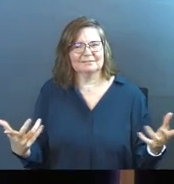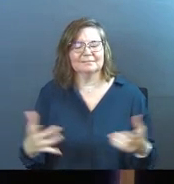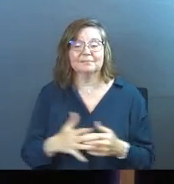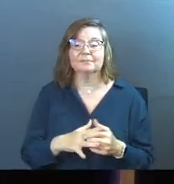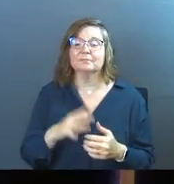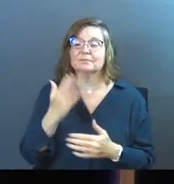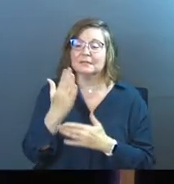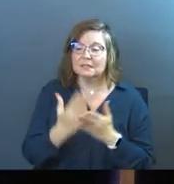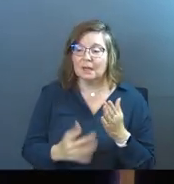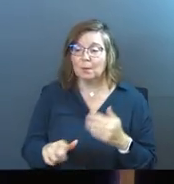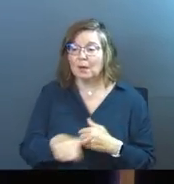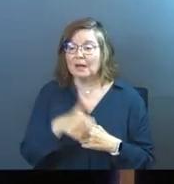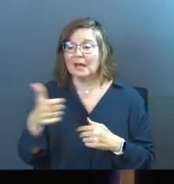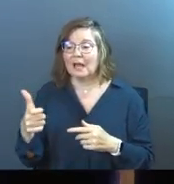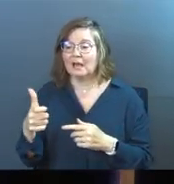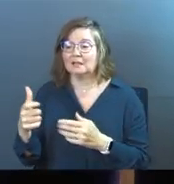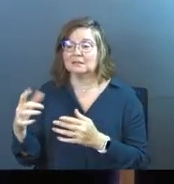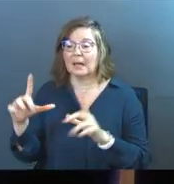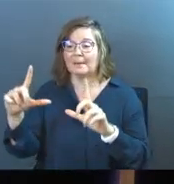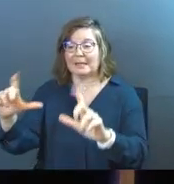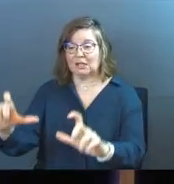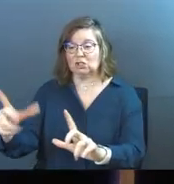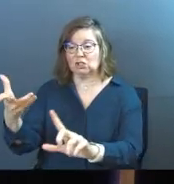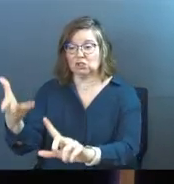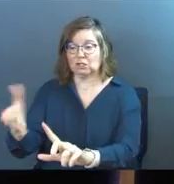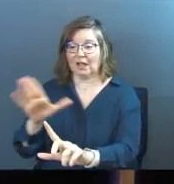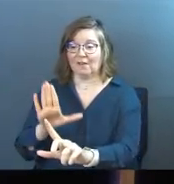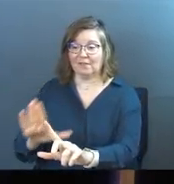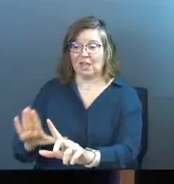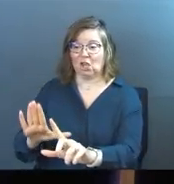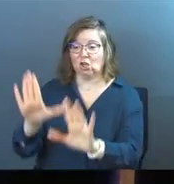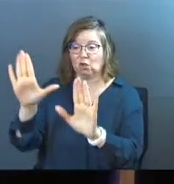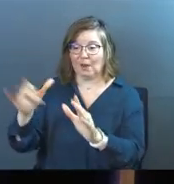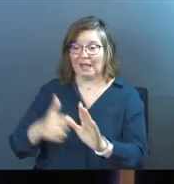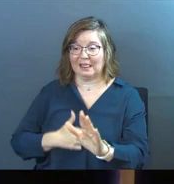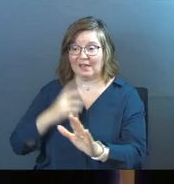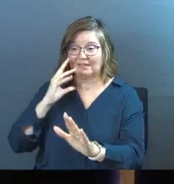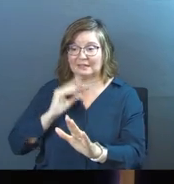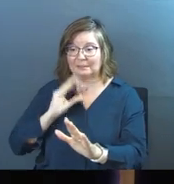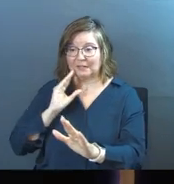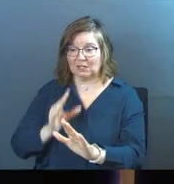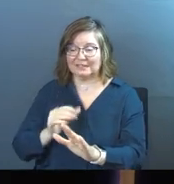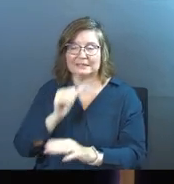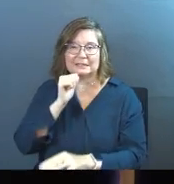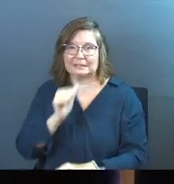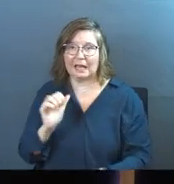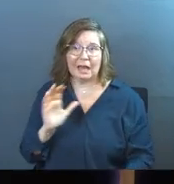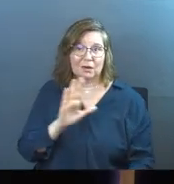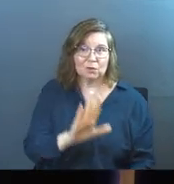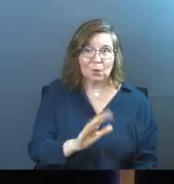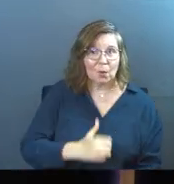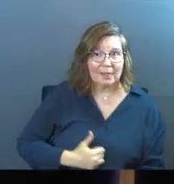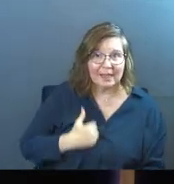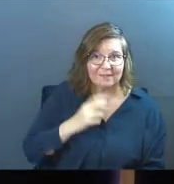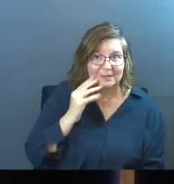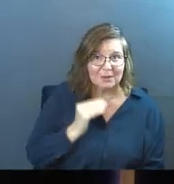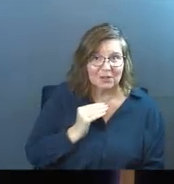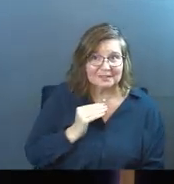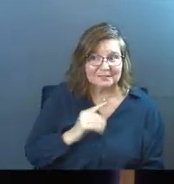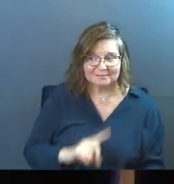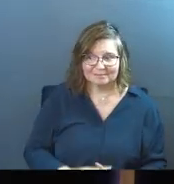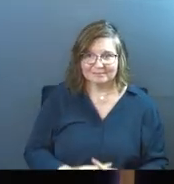And someone else's cultivated snapshots of their great, great life experience is not your life experience.